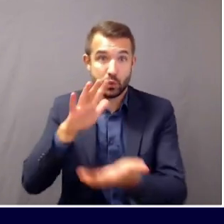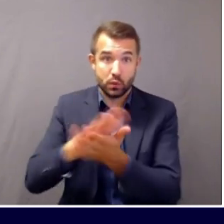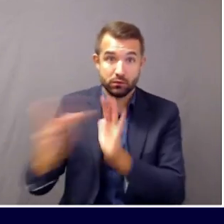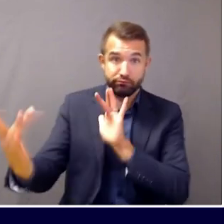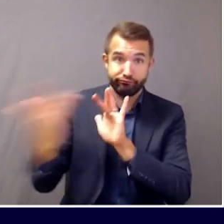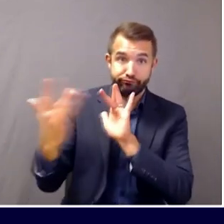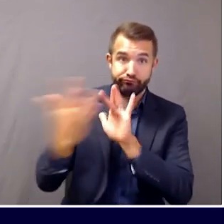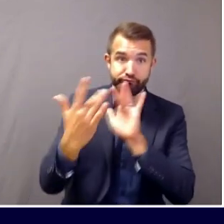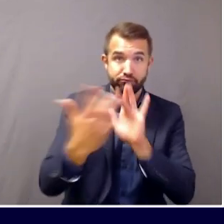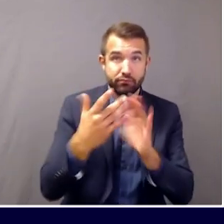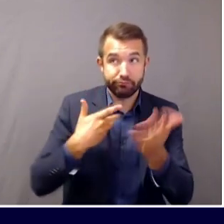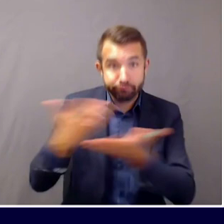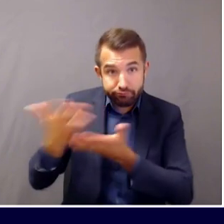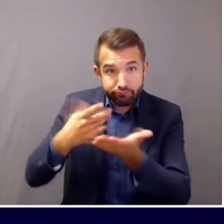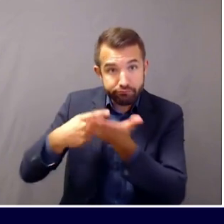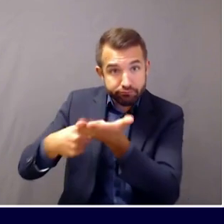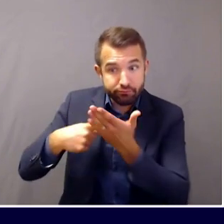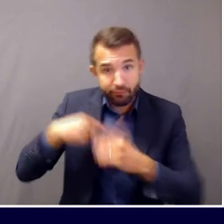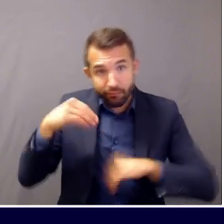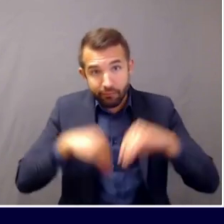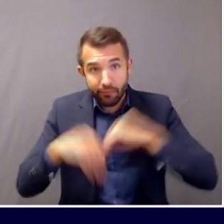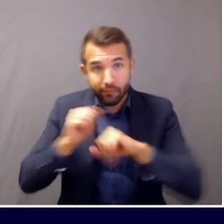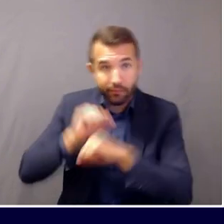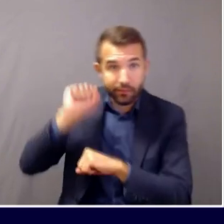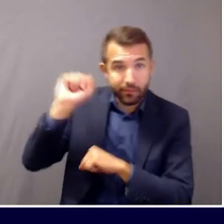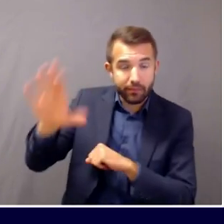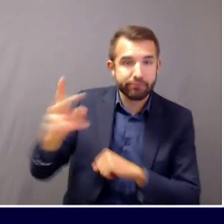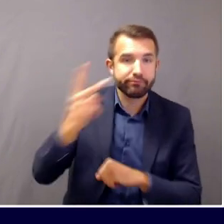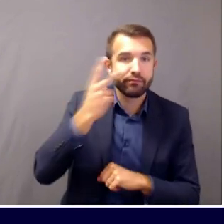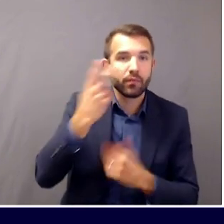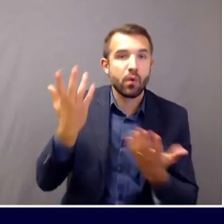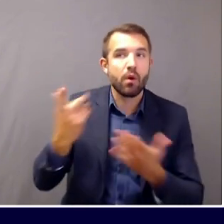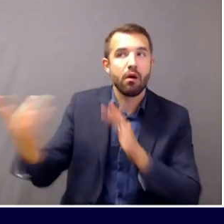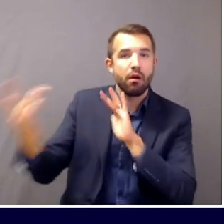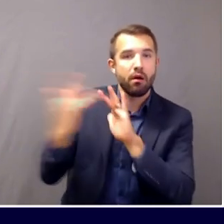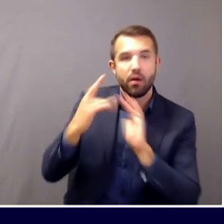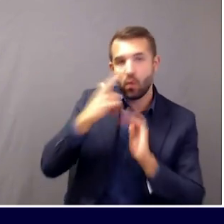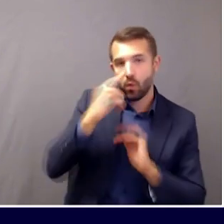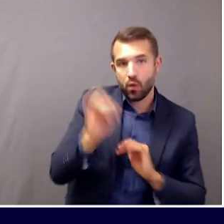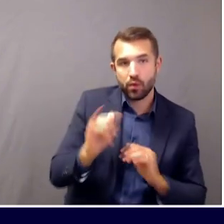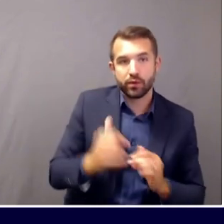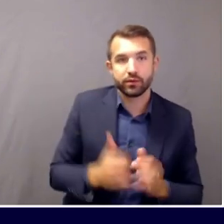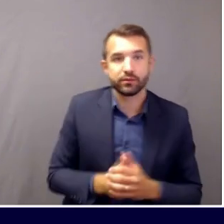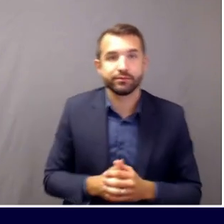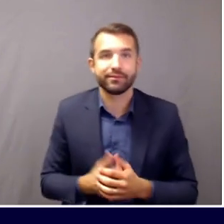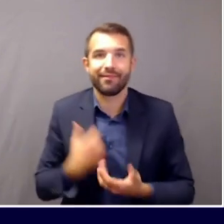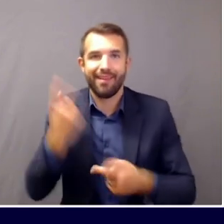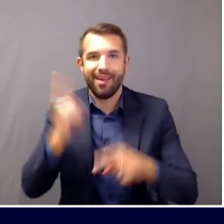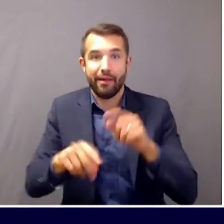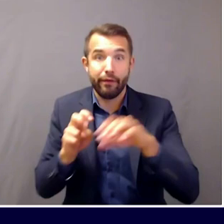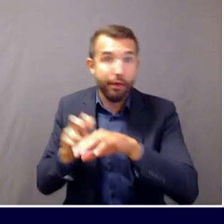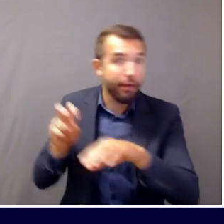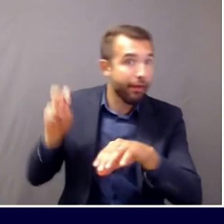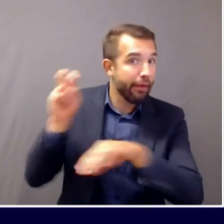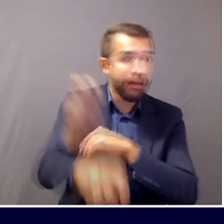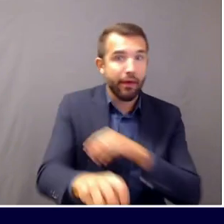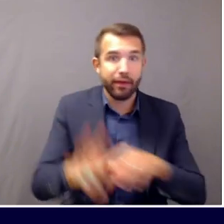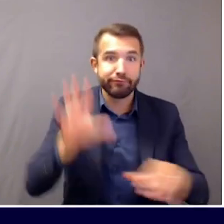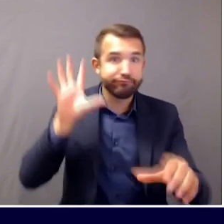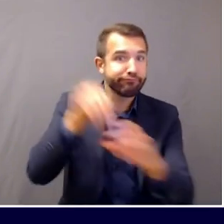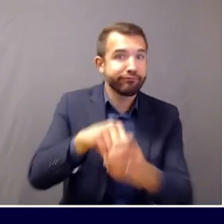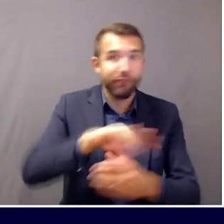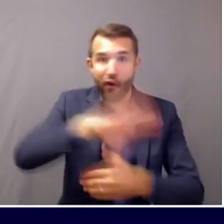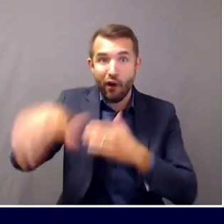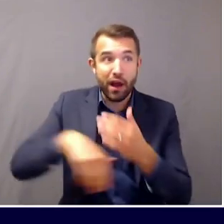But we have to see what the remainder of the orders comes in, Megan. So I don't want to necessarily say that they will all be filled. We are